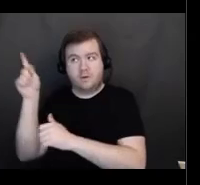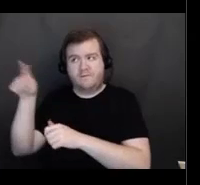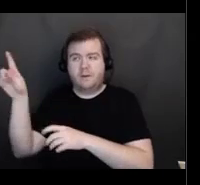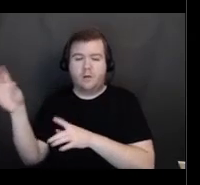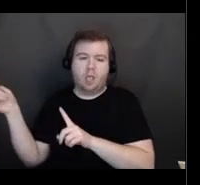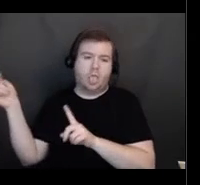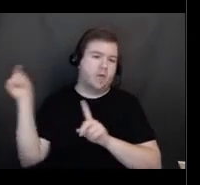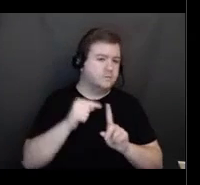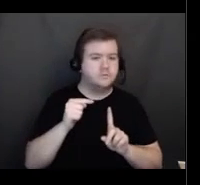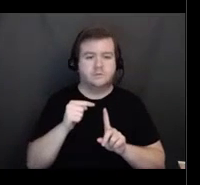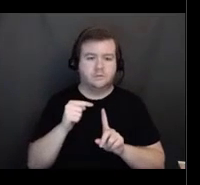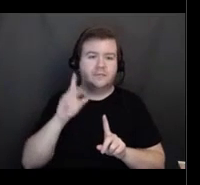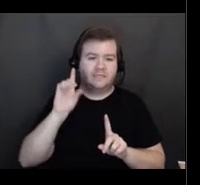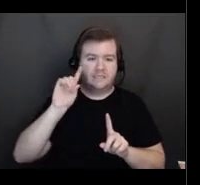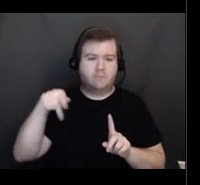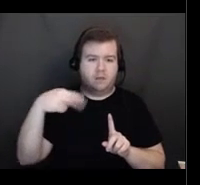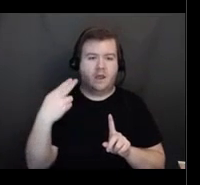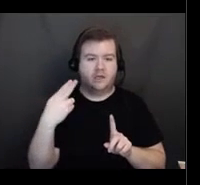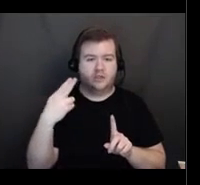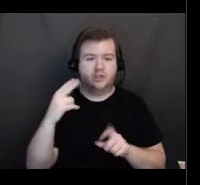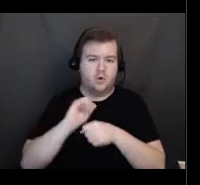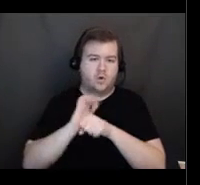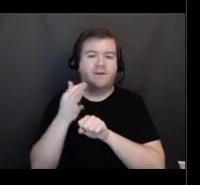which is what is being shown here.